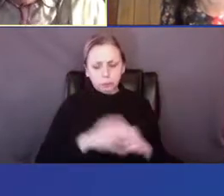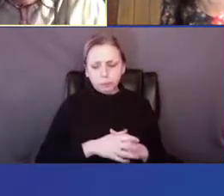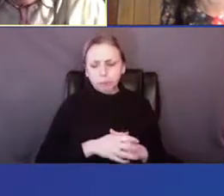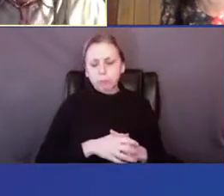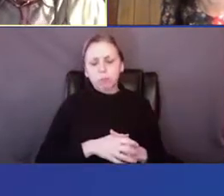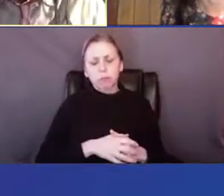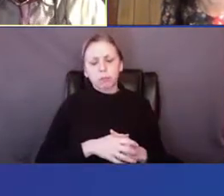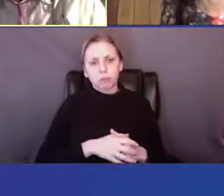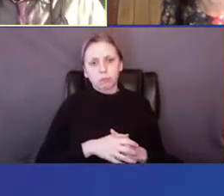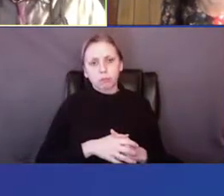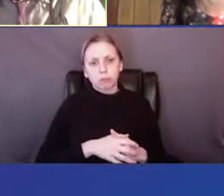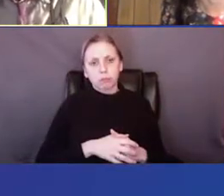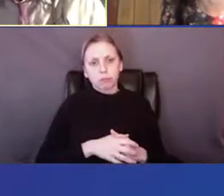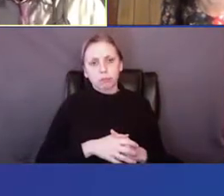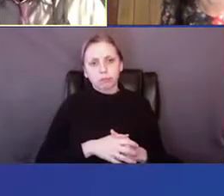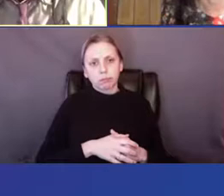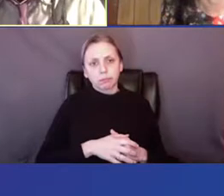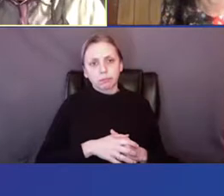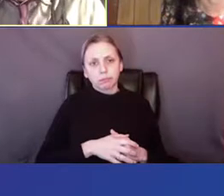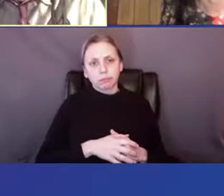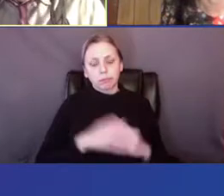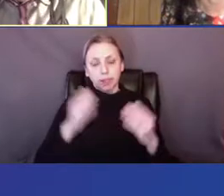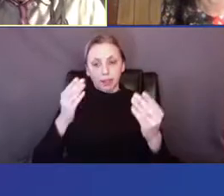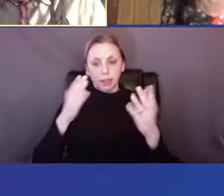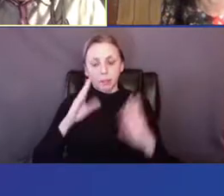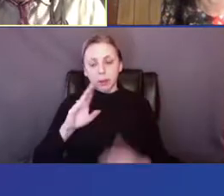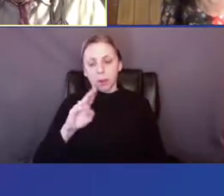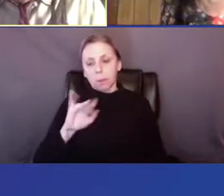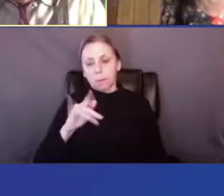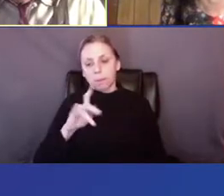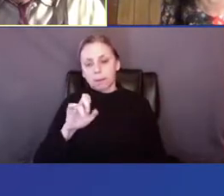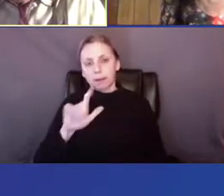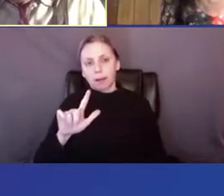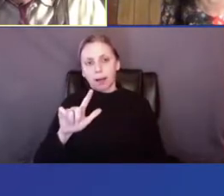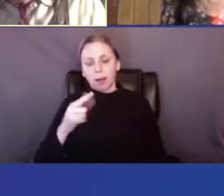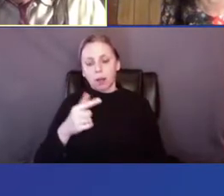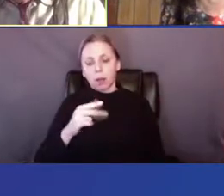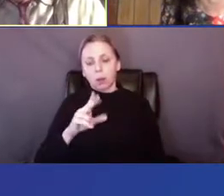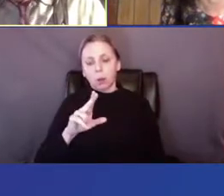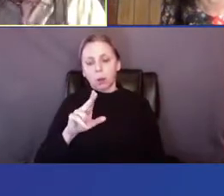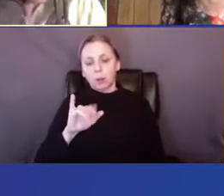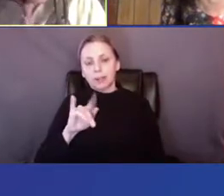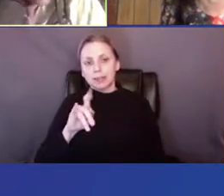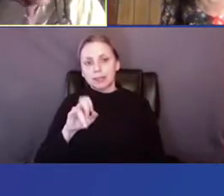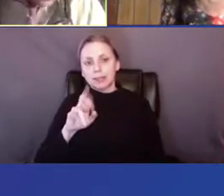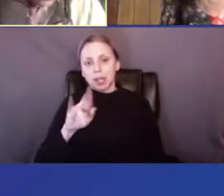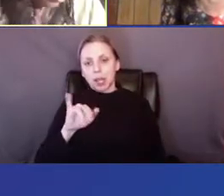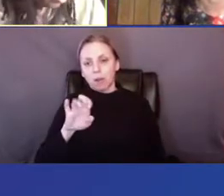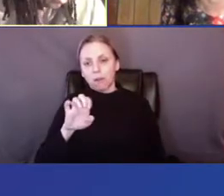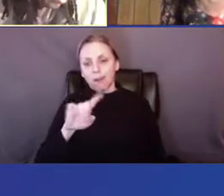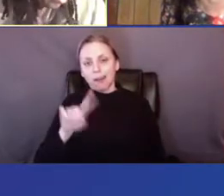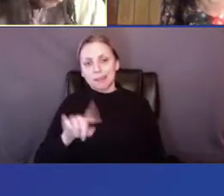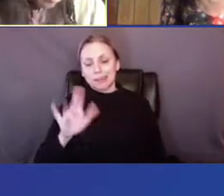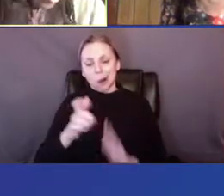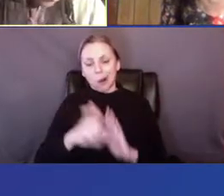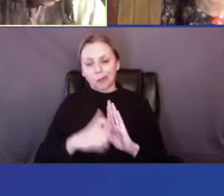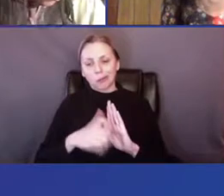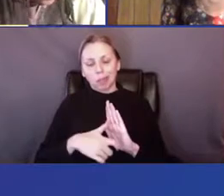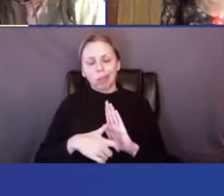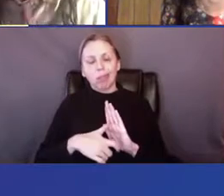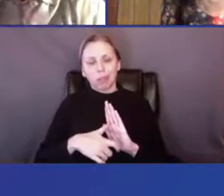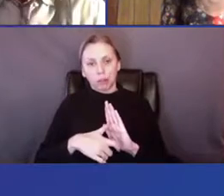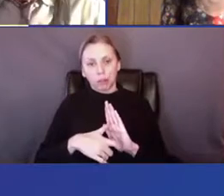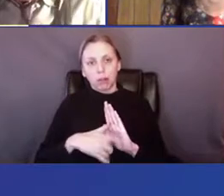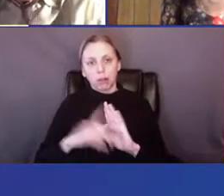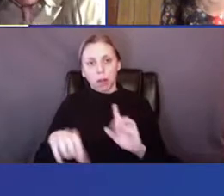aware of Miguel Gutierrez's article on, uh, the,